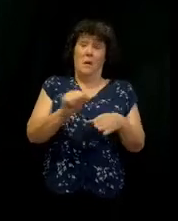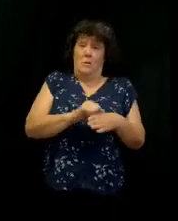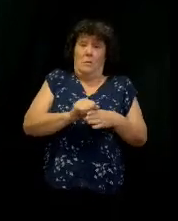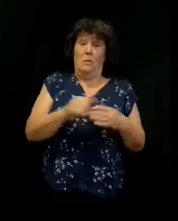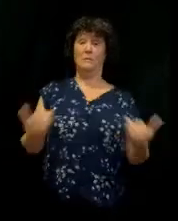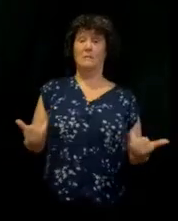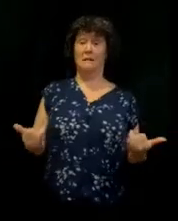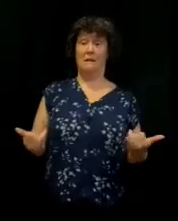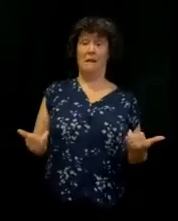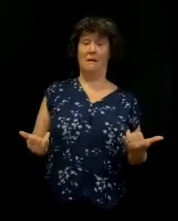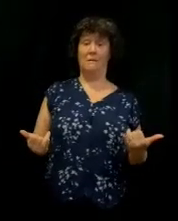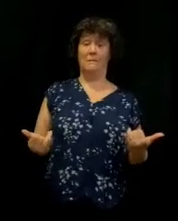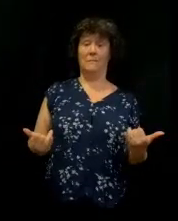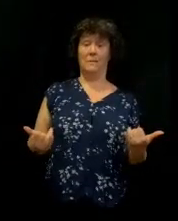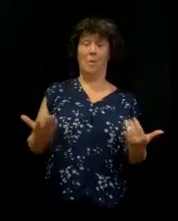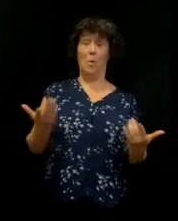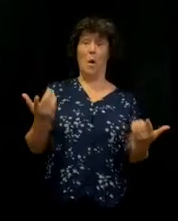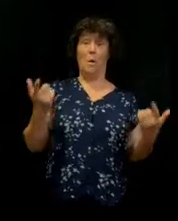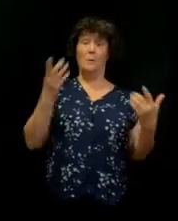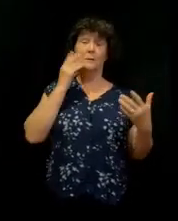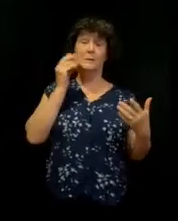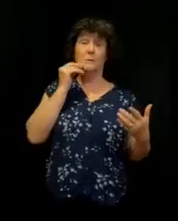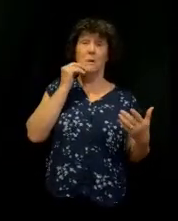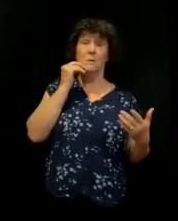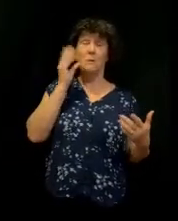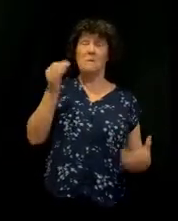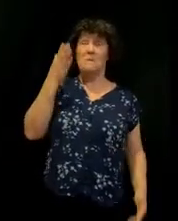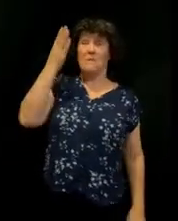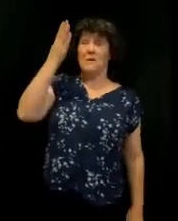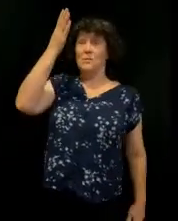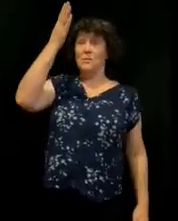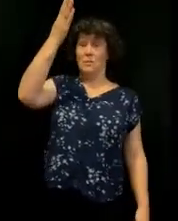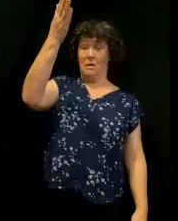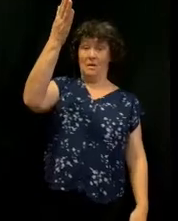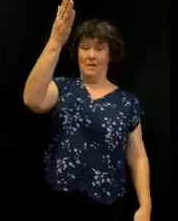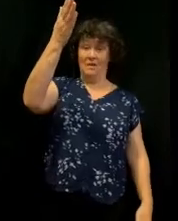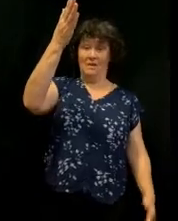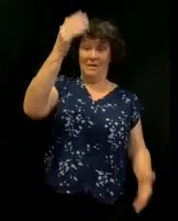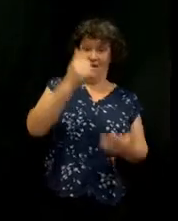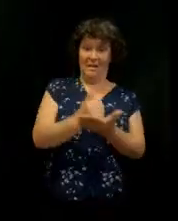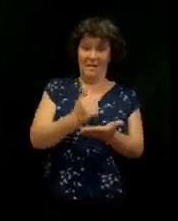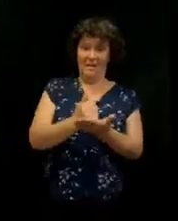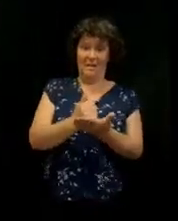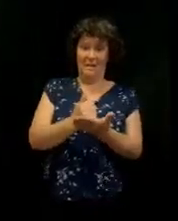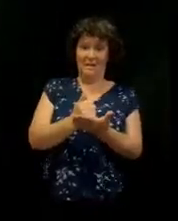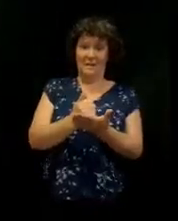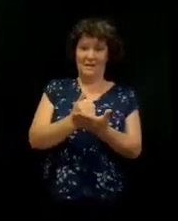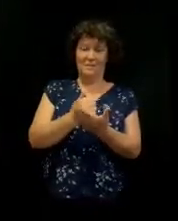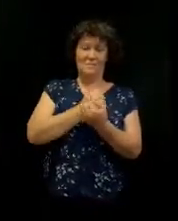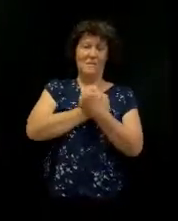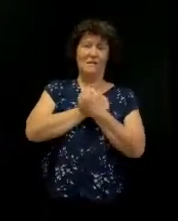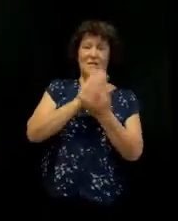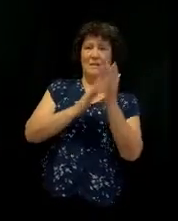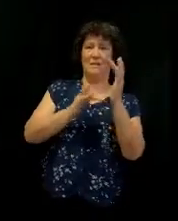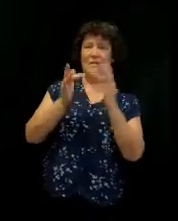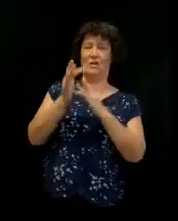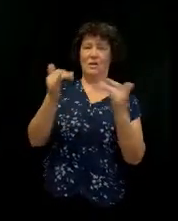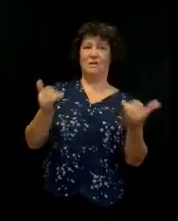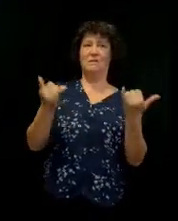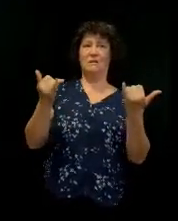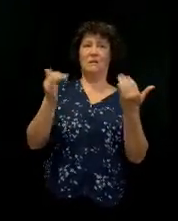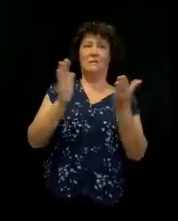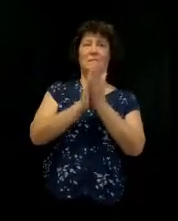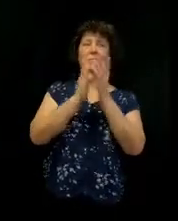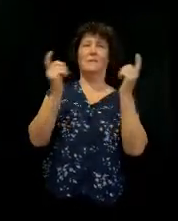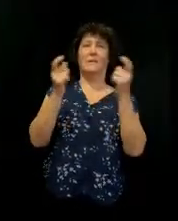for what we're going to be doing for eternity. Amen? Do you love the Lord today? Hallelujah.